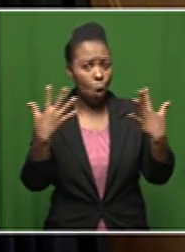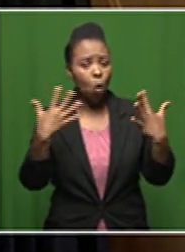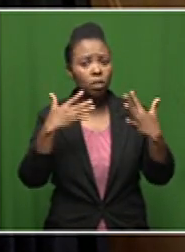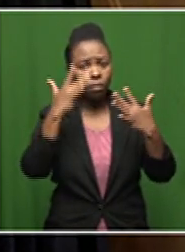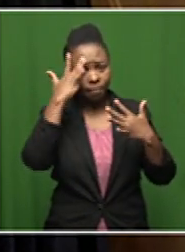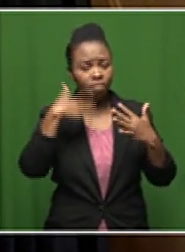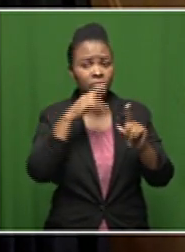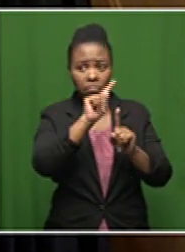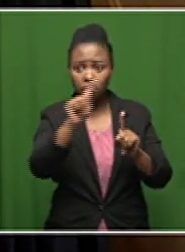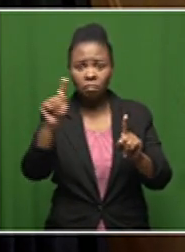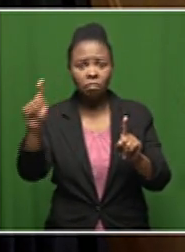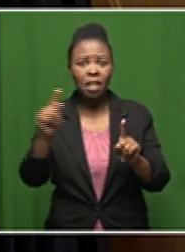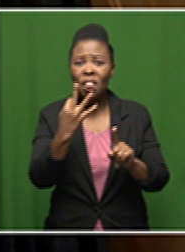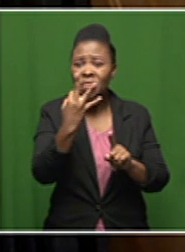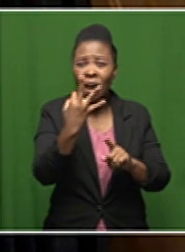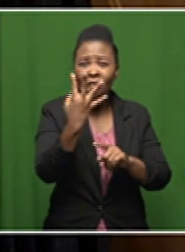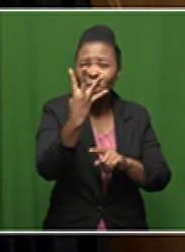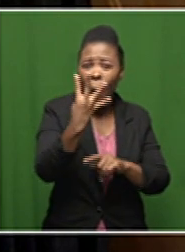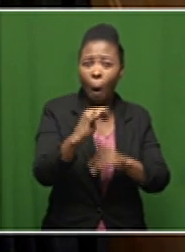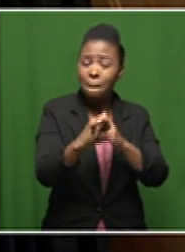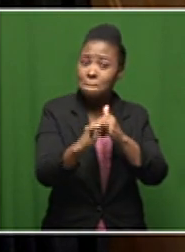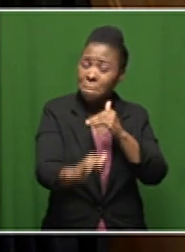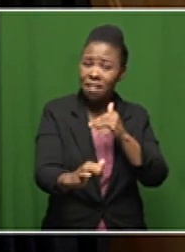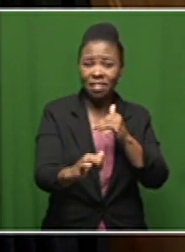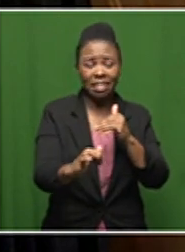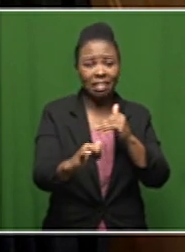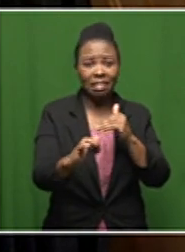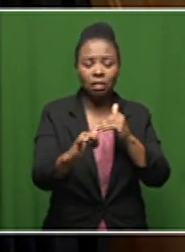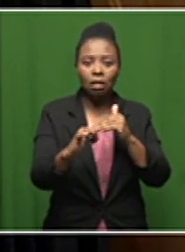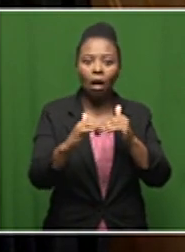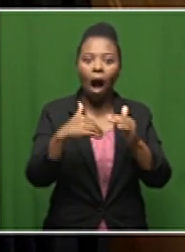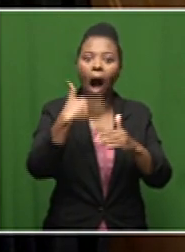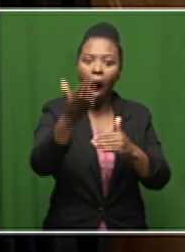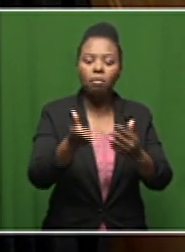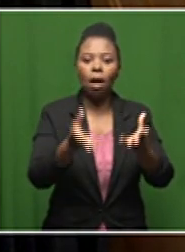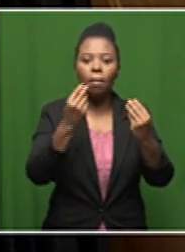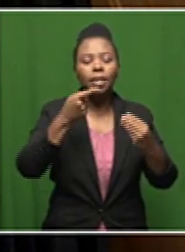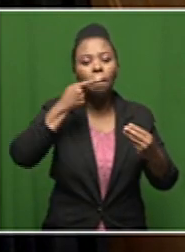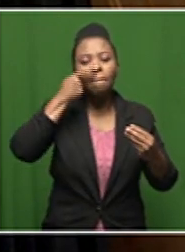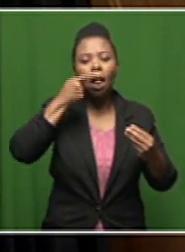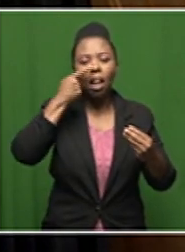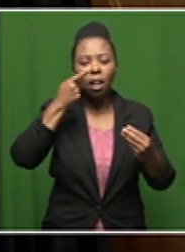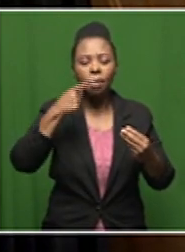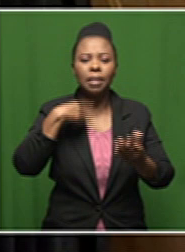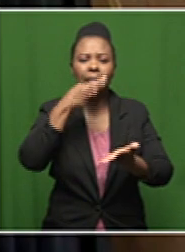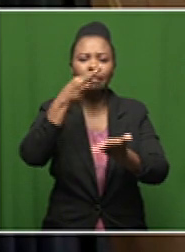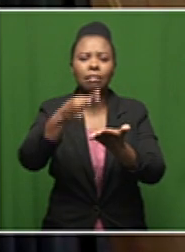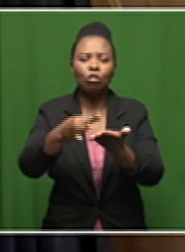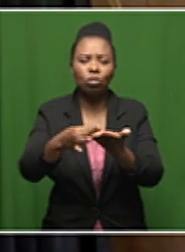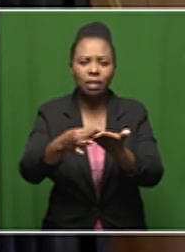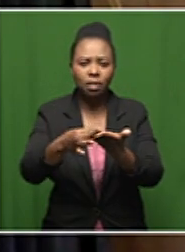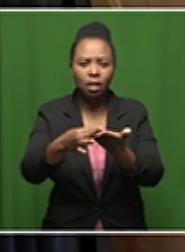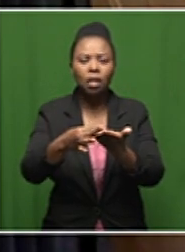seen usually after about three or four months is the longest and then they get back what i suggest is and here is we have to